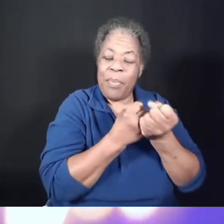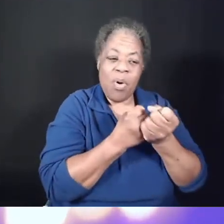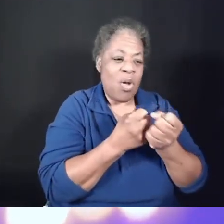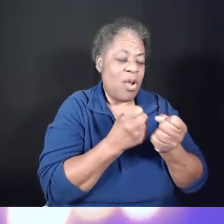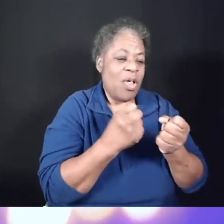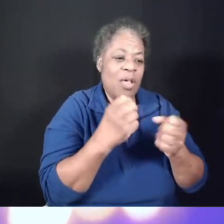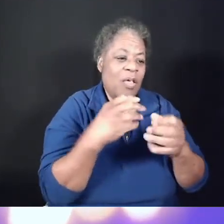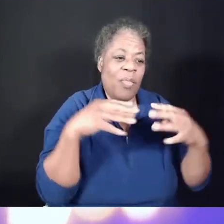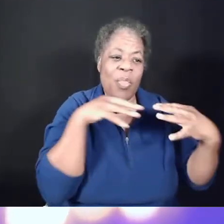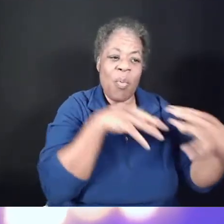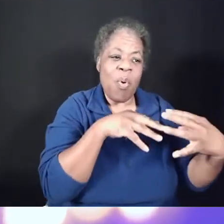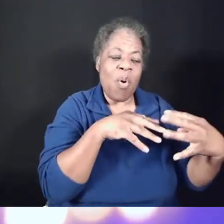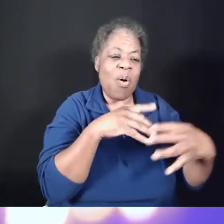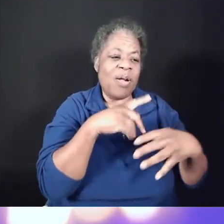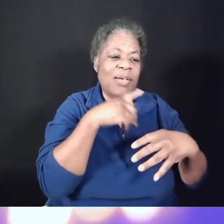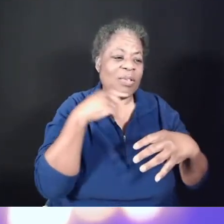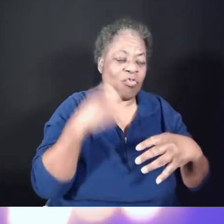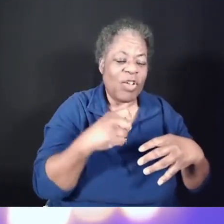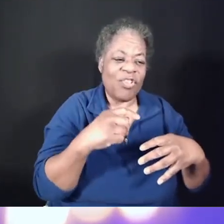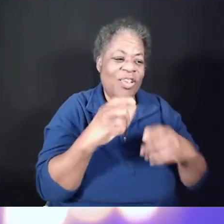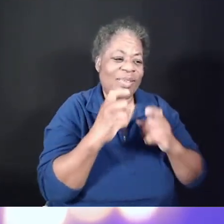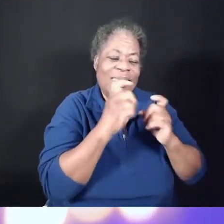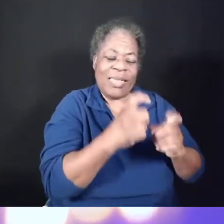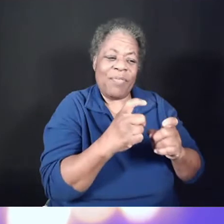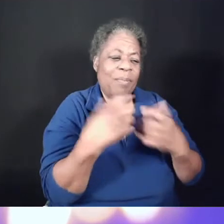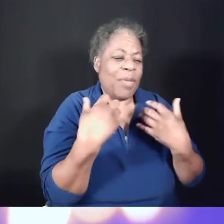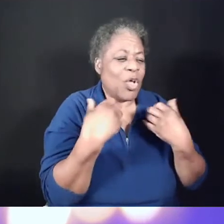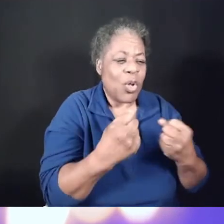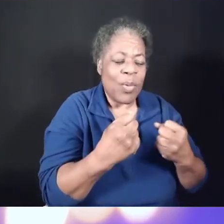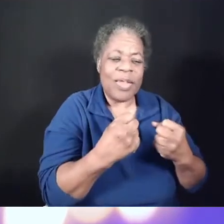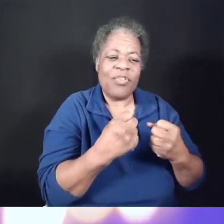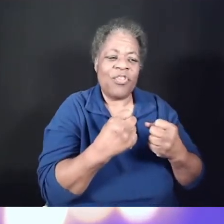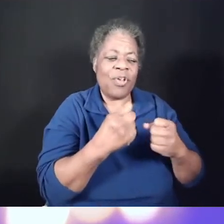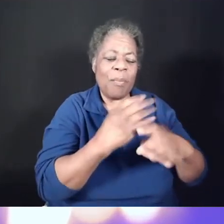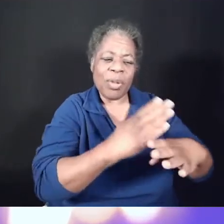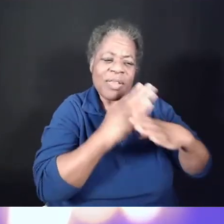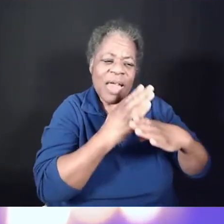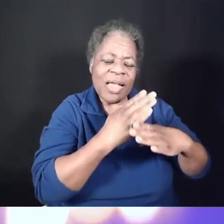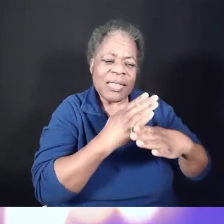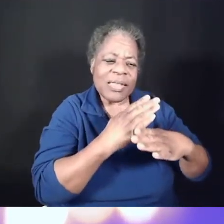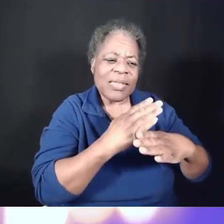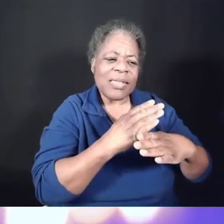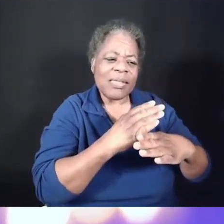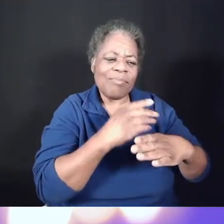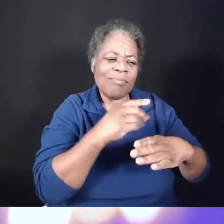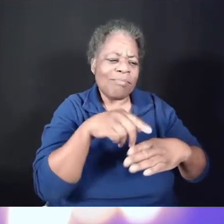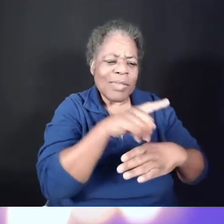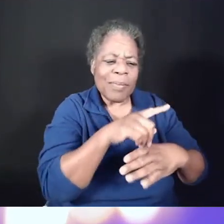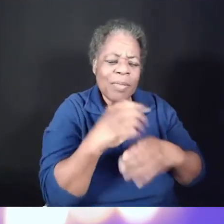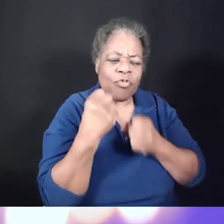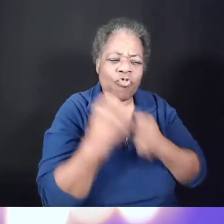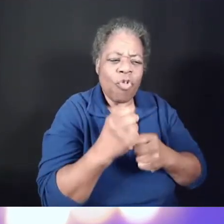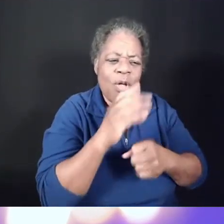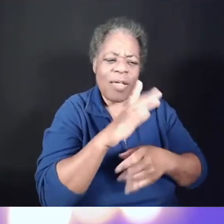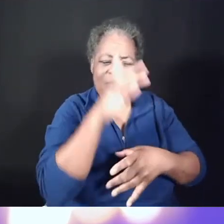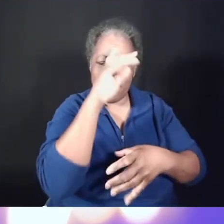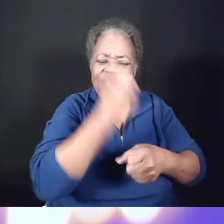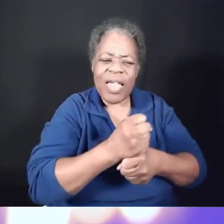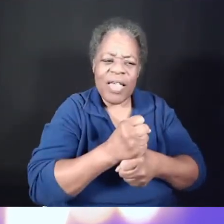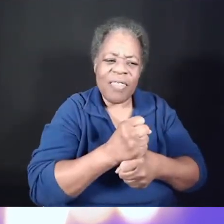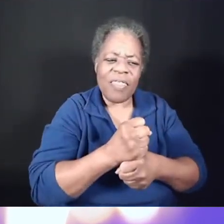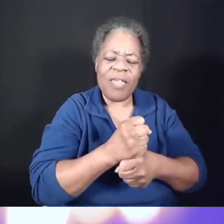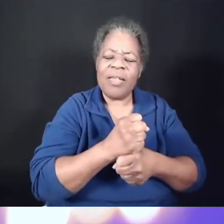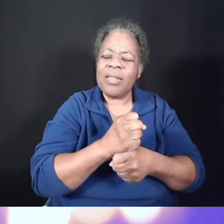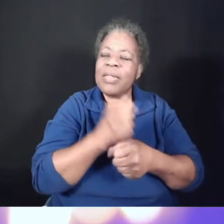and how to live out their convictions. Protect them from harm. Keep them strong in their faith. And above all, Lord,